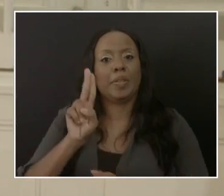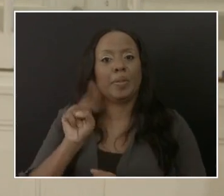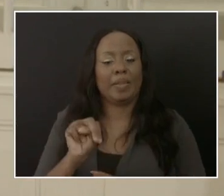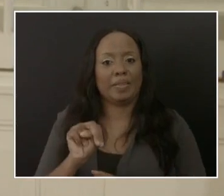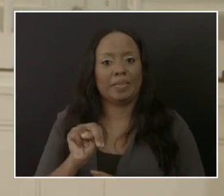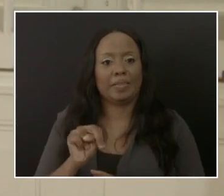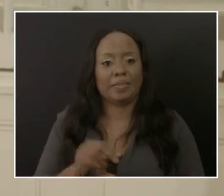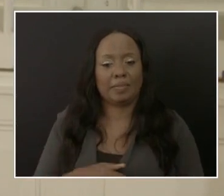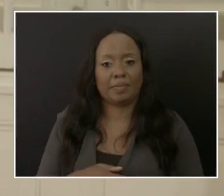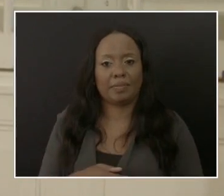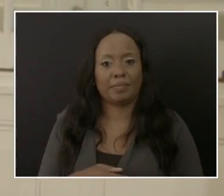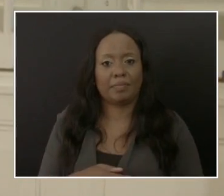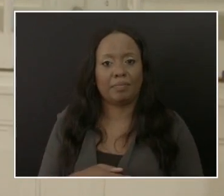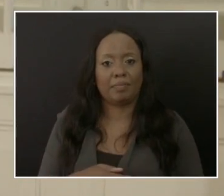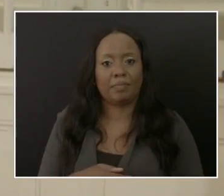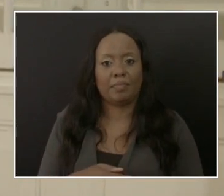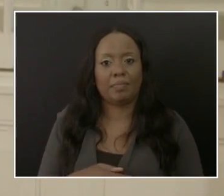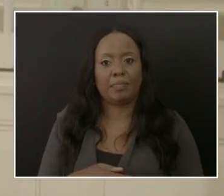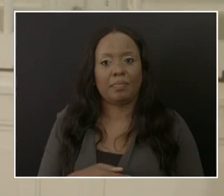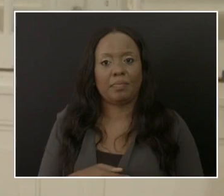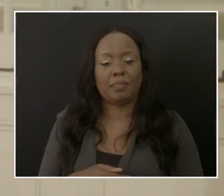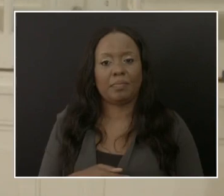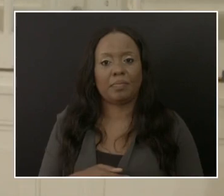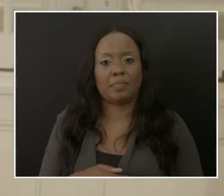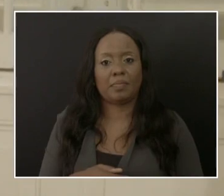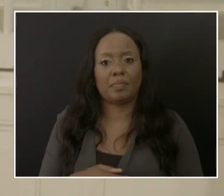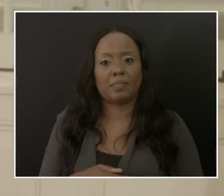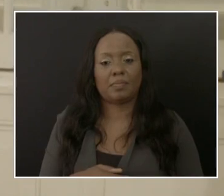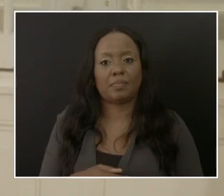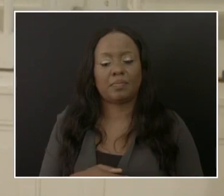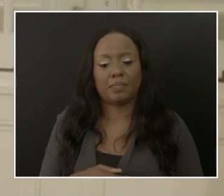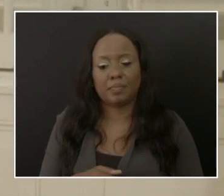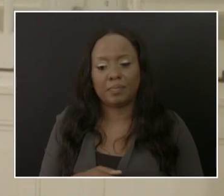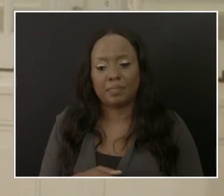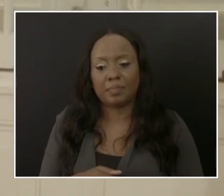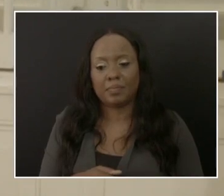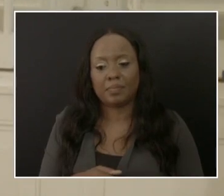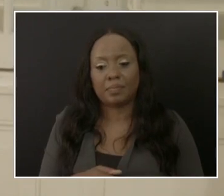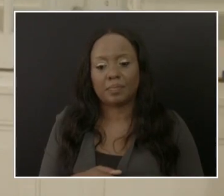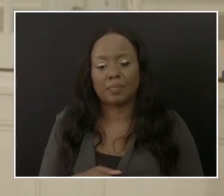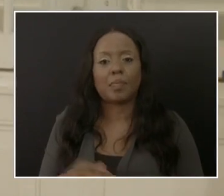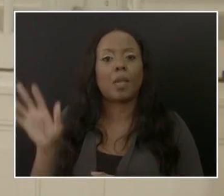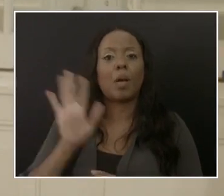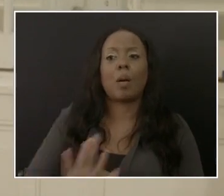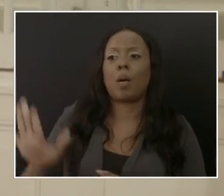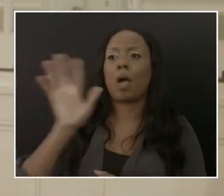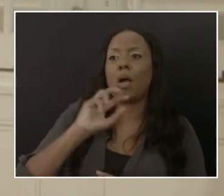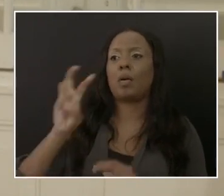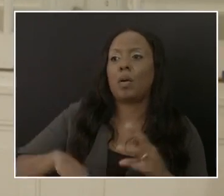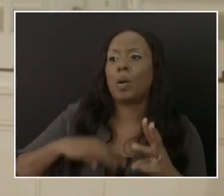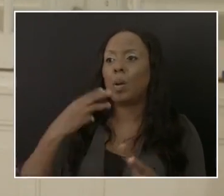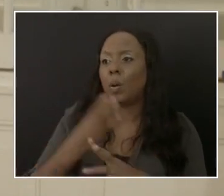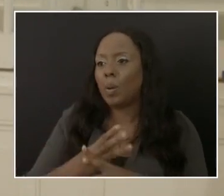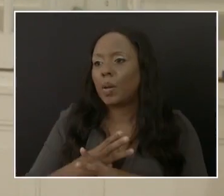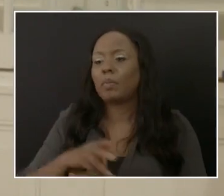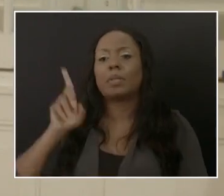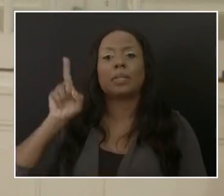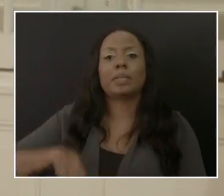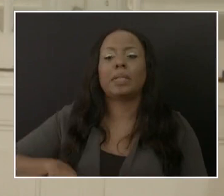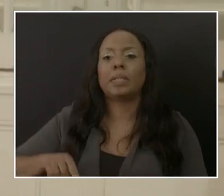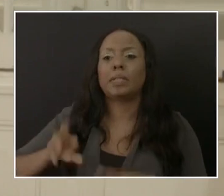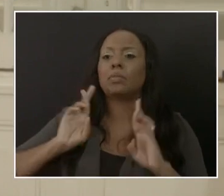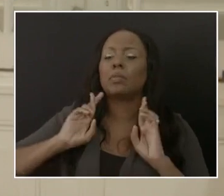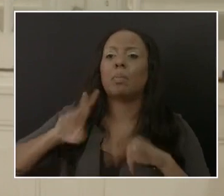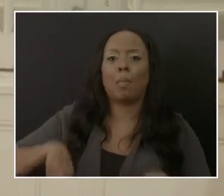feeling globally that we need to be able to respond more timely and more forcefully when this